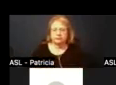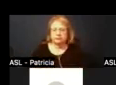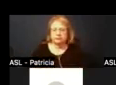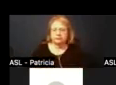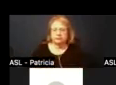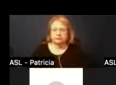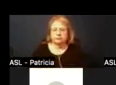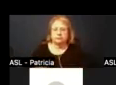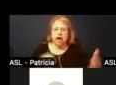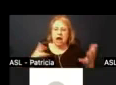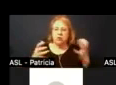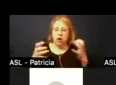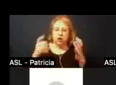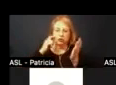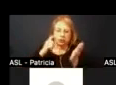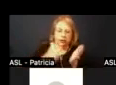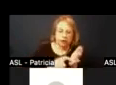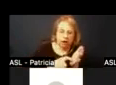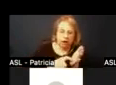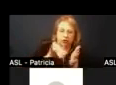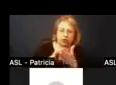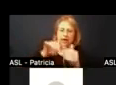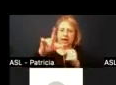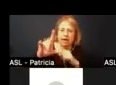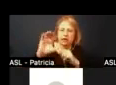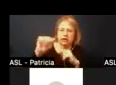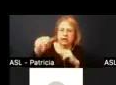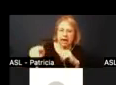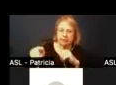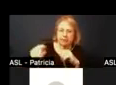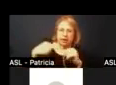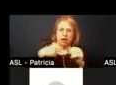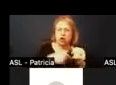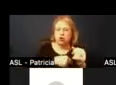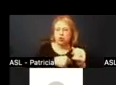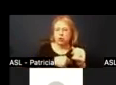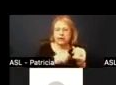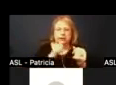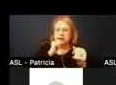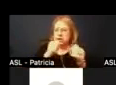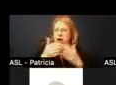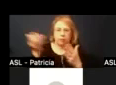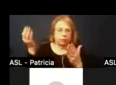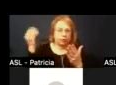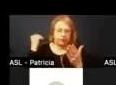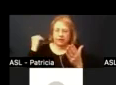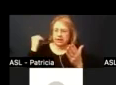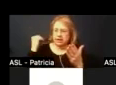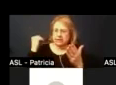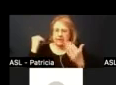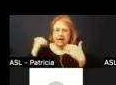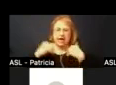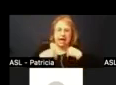i do want to acknowledge that in the lcap we did not previously break out fmp